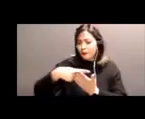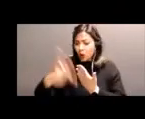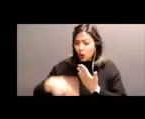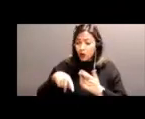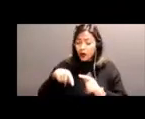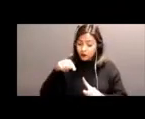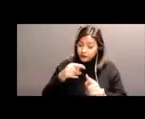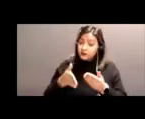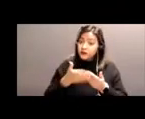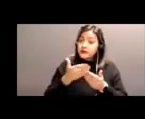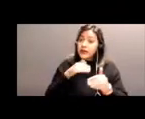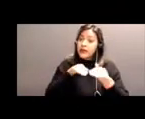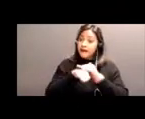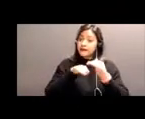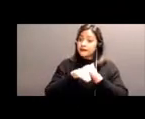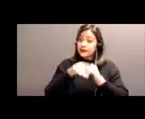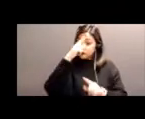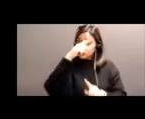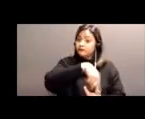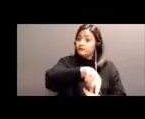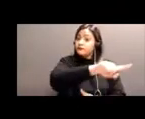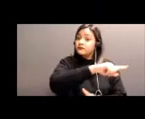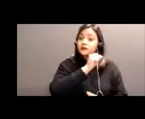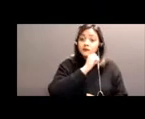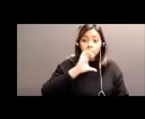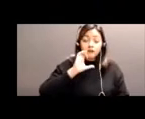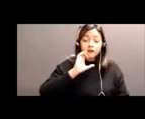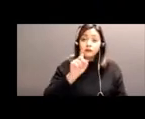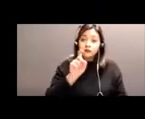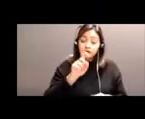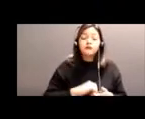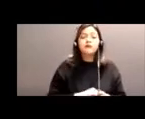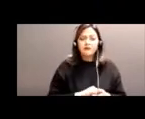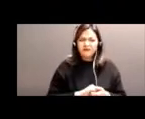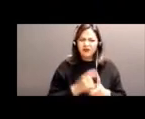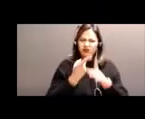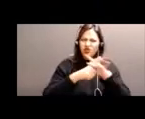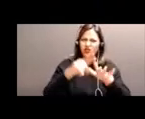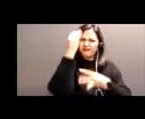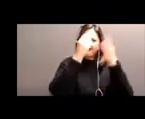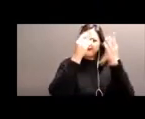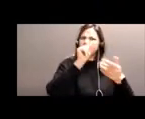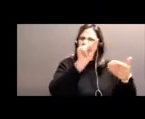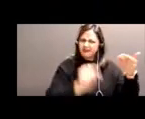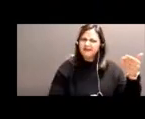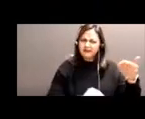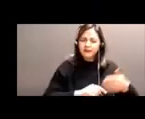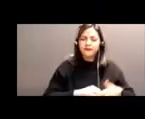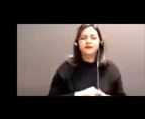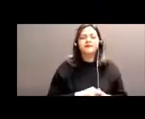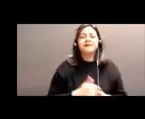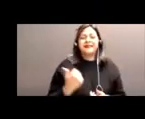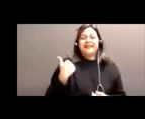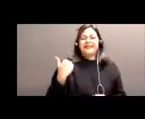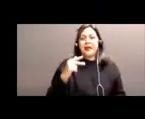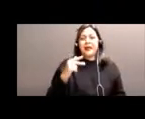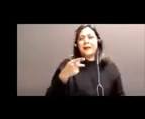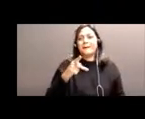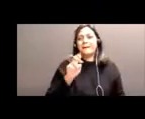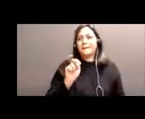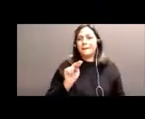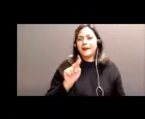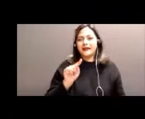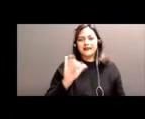I was out west in January. want to share a... I was out at a community in Penticton late